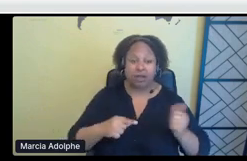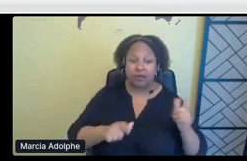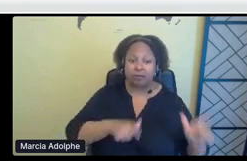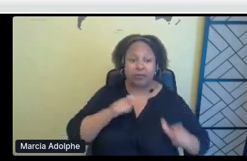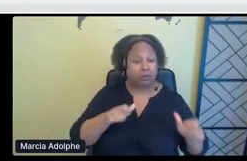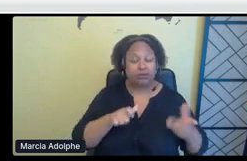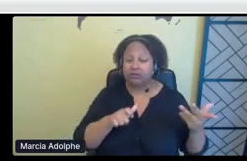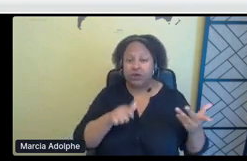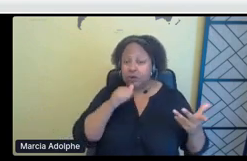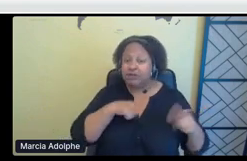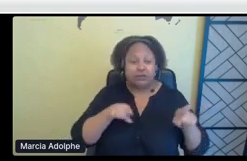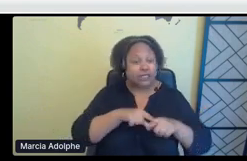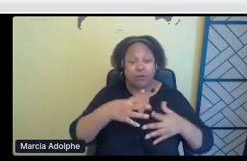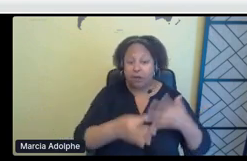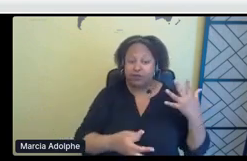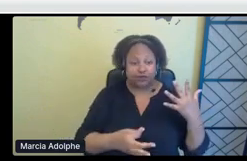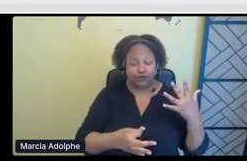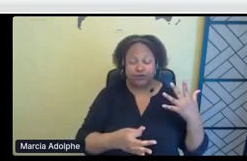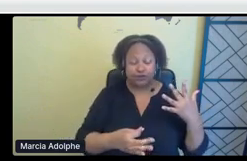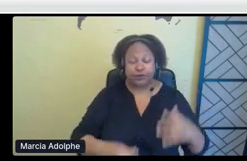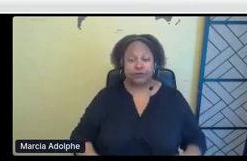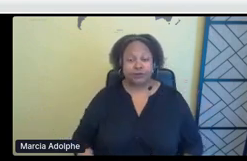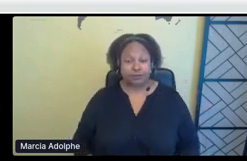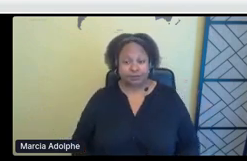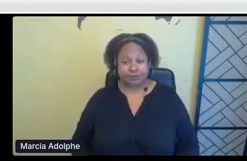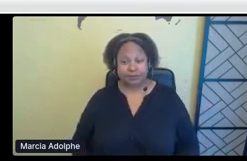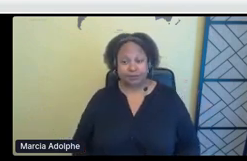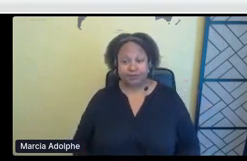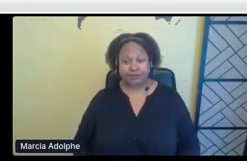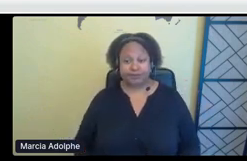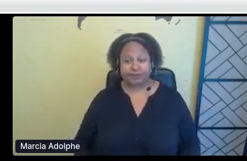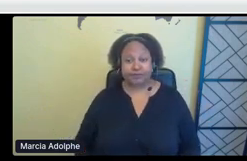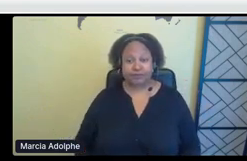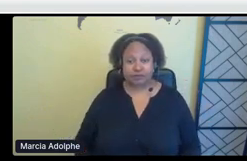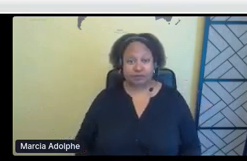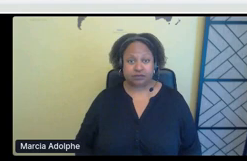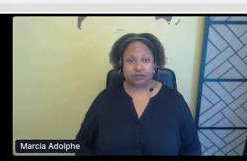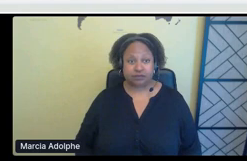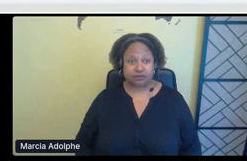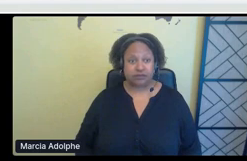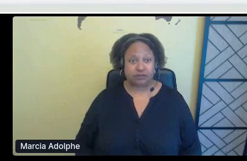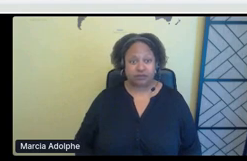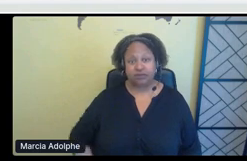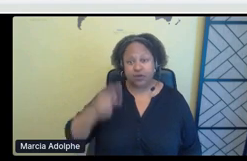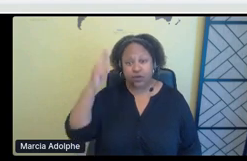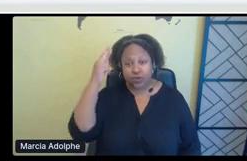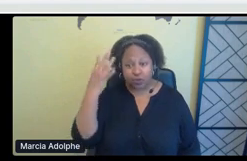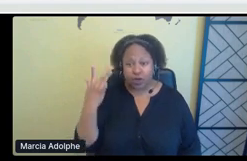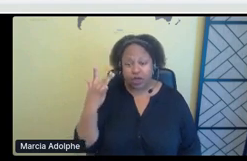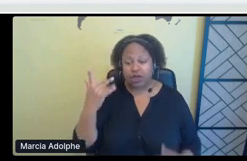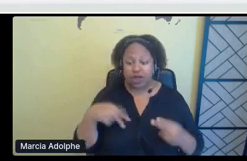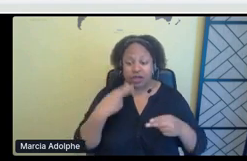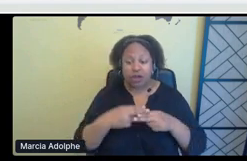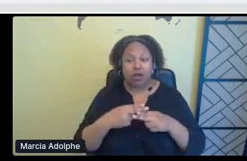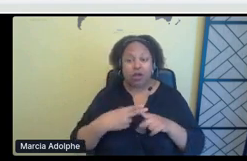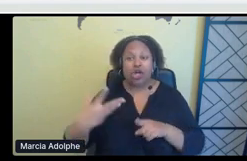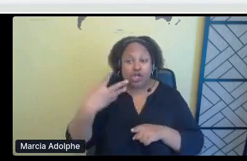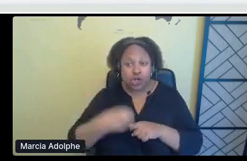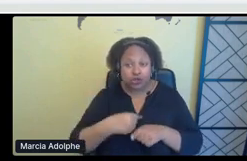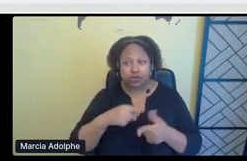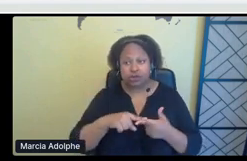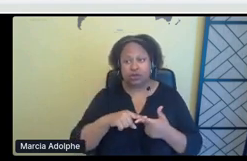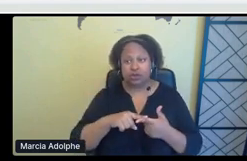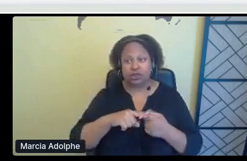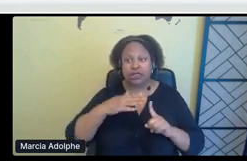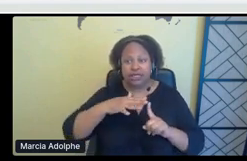and you know, what I really wanted to say as well is that this is why we call it cultural and environmental genocide, why we